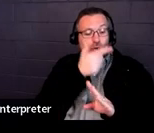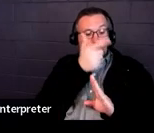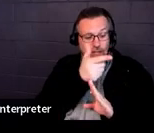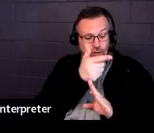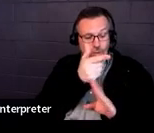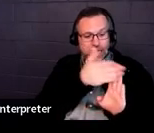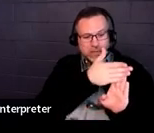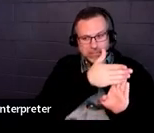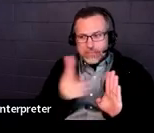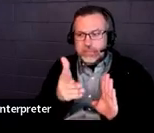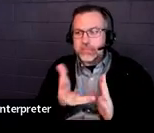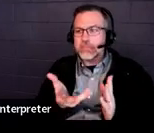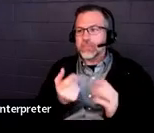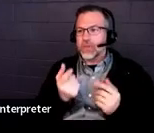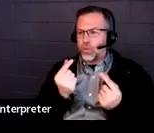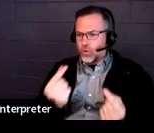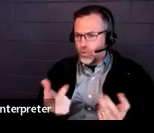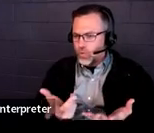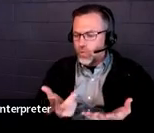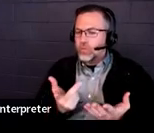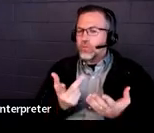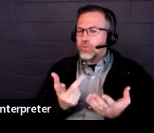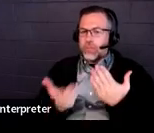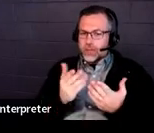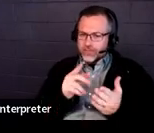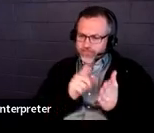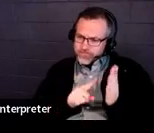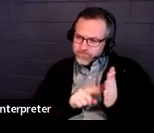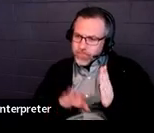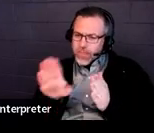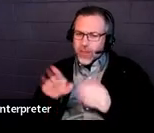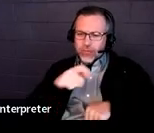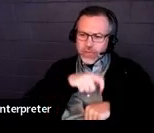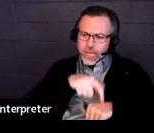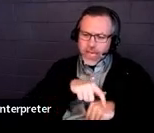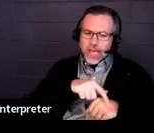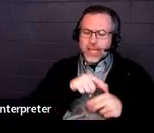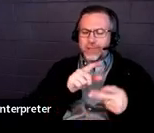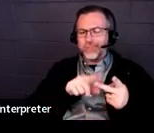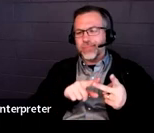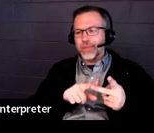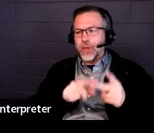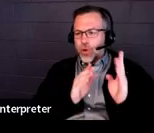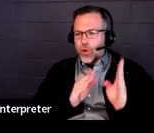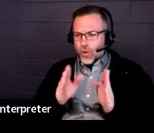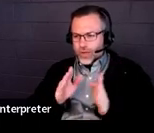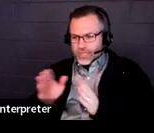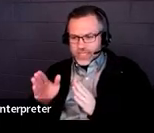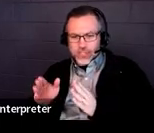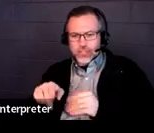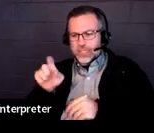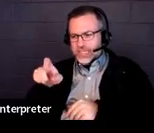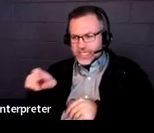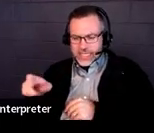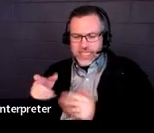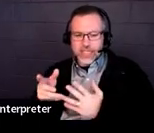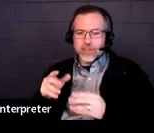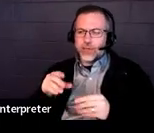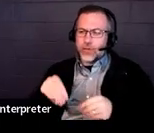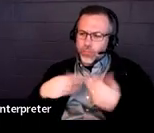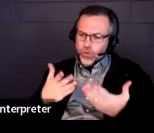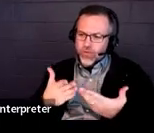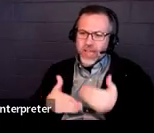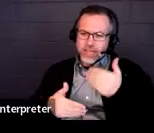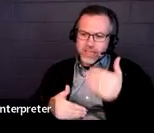checking in with time management and organization needs, or providing step-by-step instructions, those sorts of things.